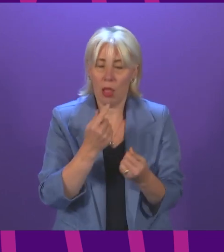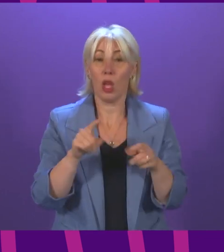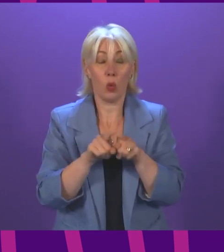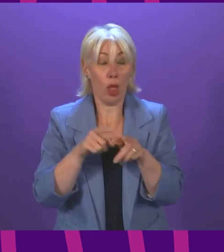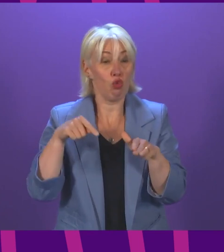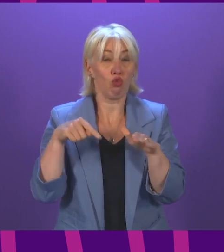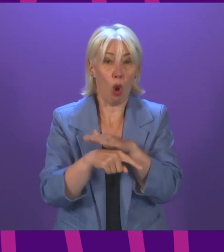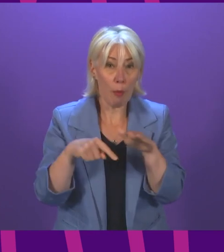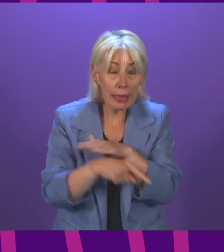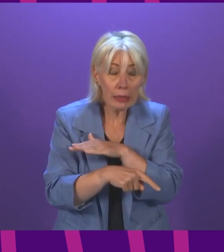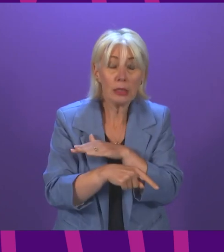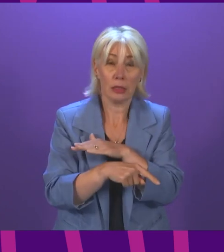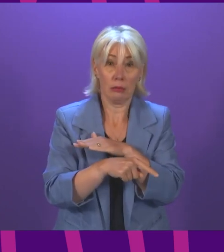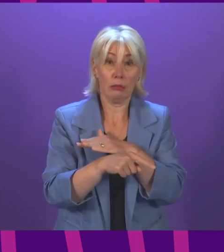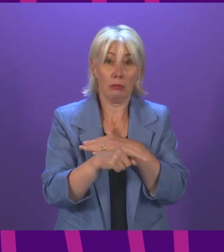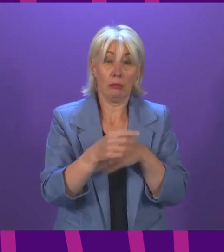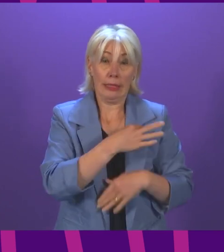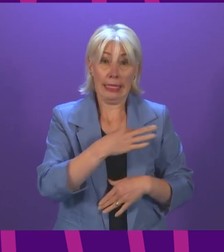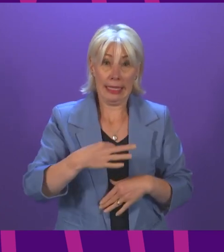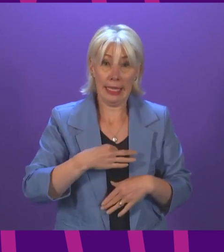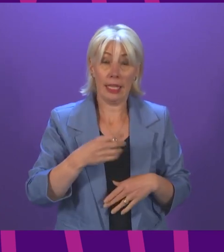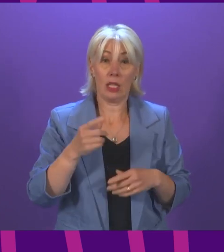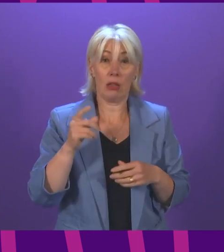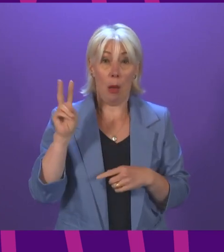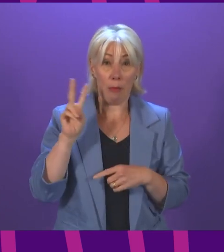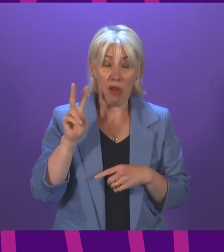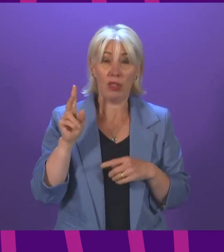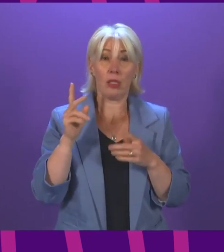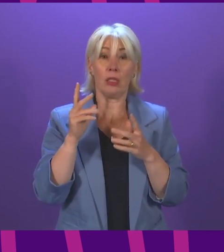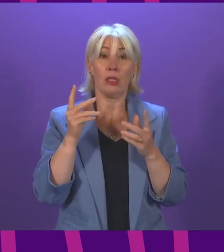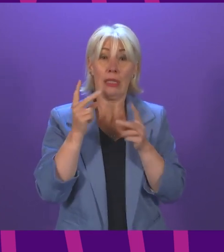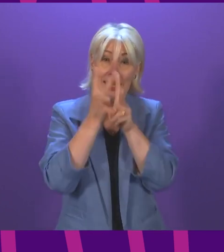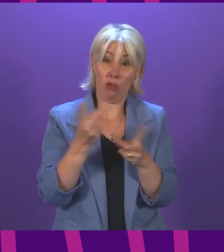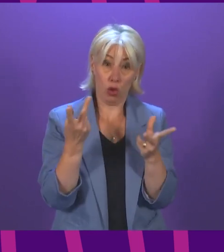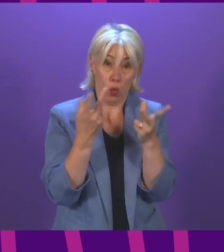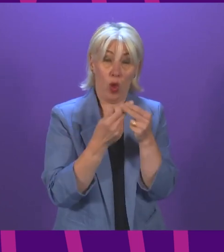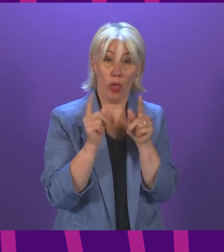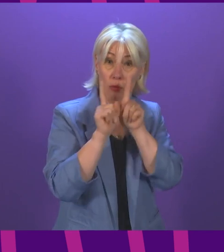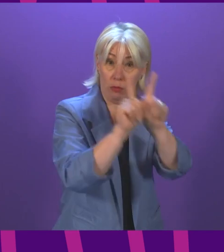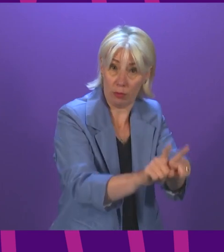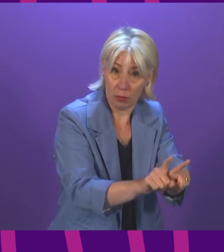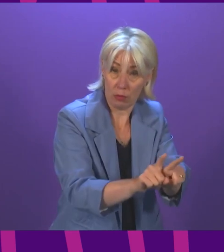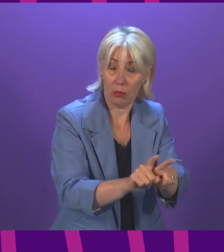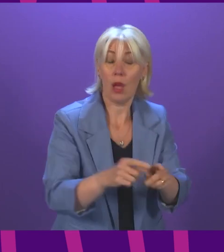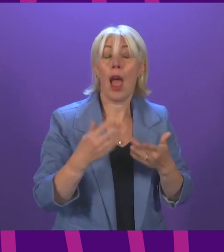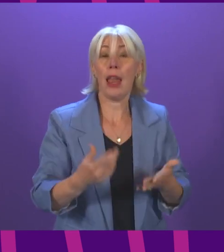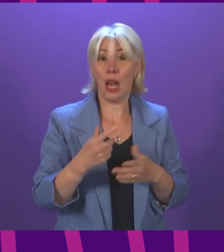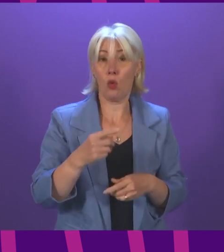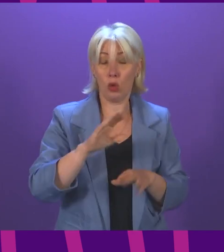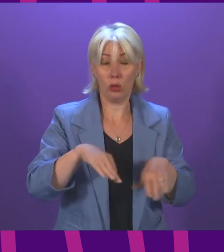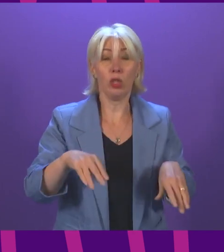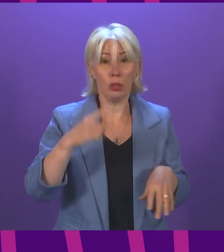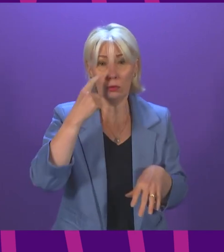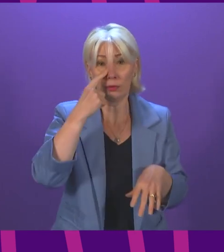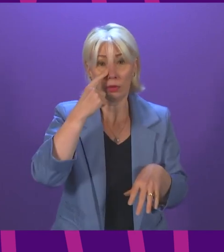is open for 12 to 15-year-olds to attend with their parents or carers last week. This week, eligible children and young people will be